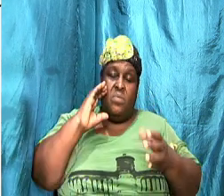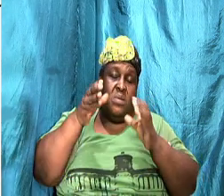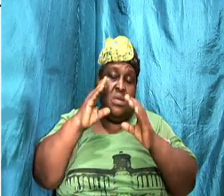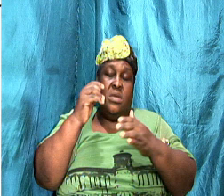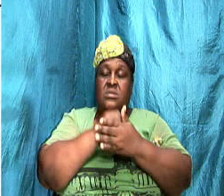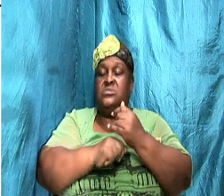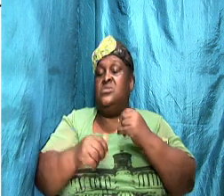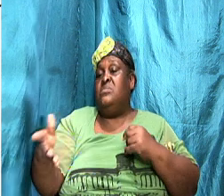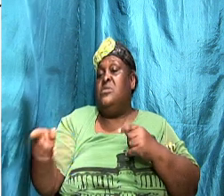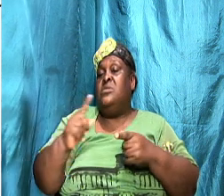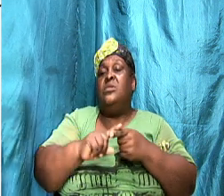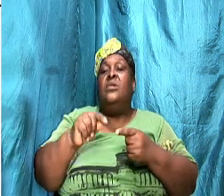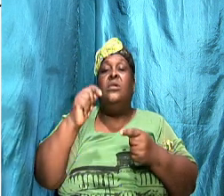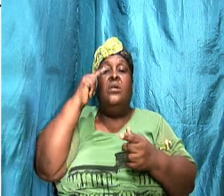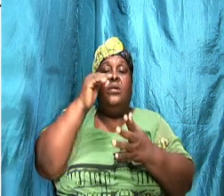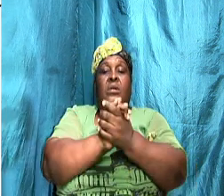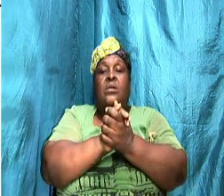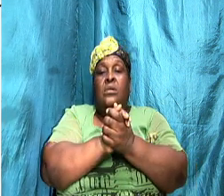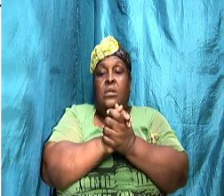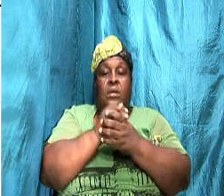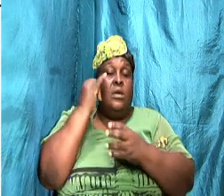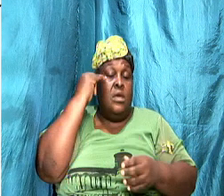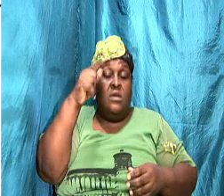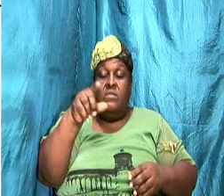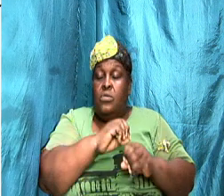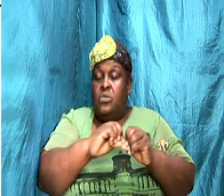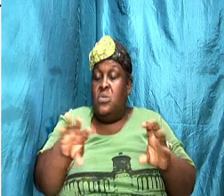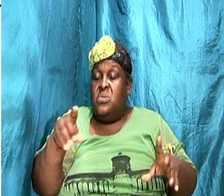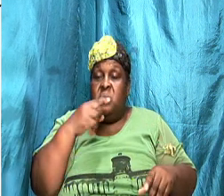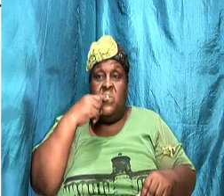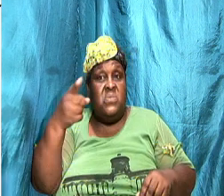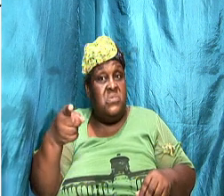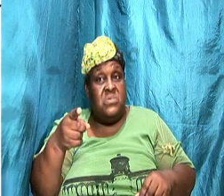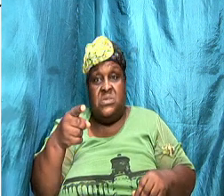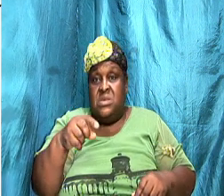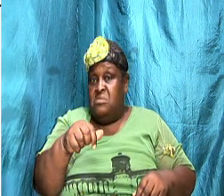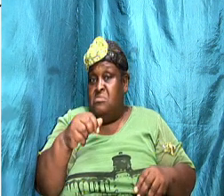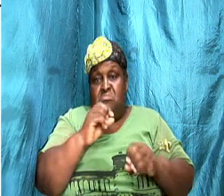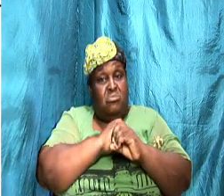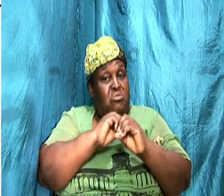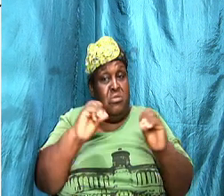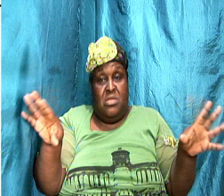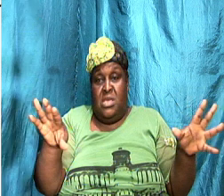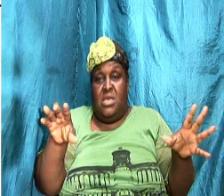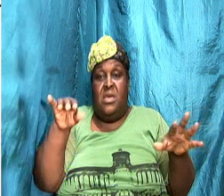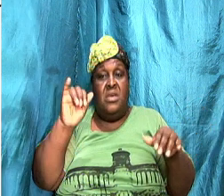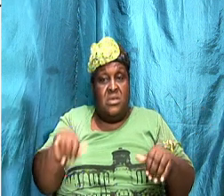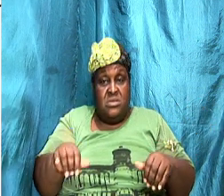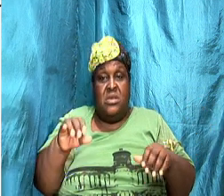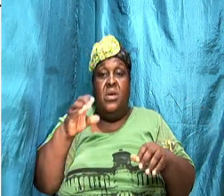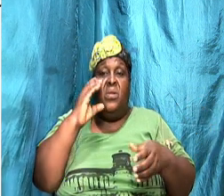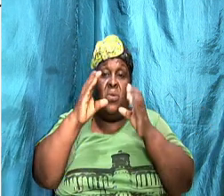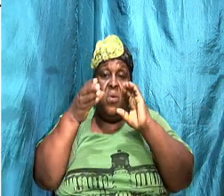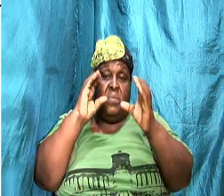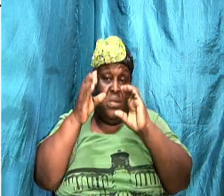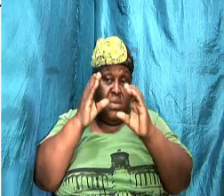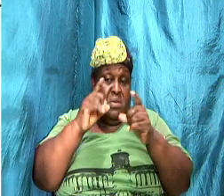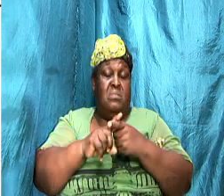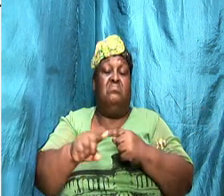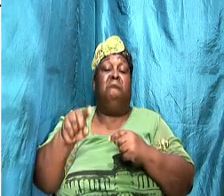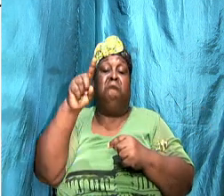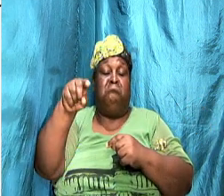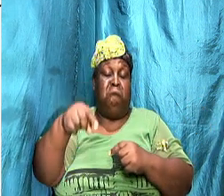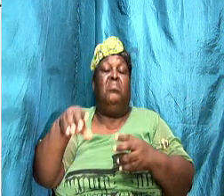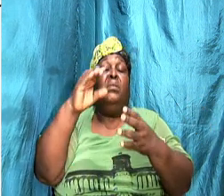But if you don't say anything, it will still communicate something. And when we have our conversation, if we,